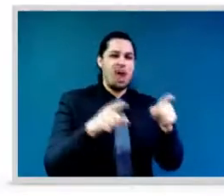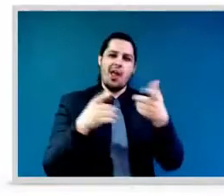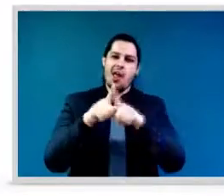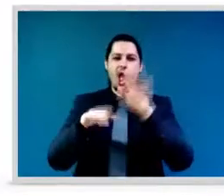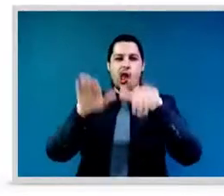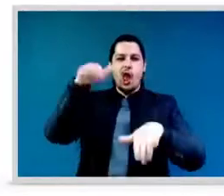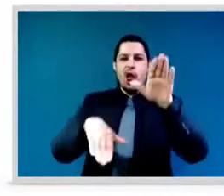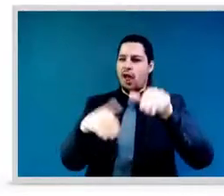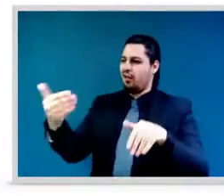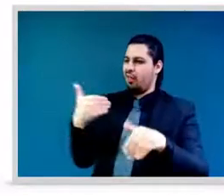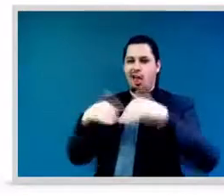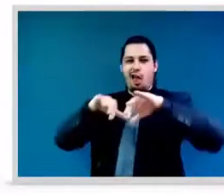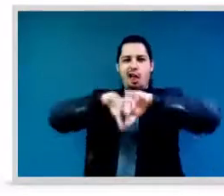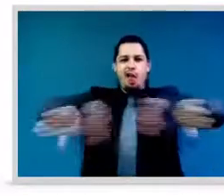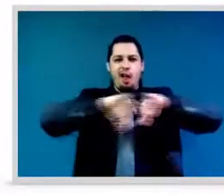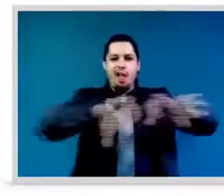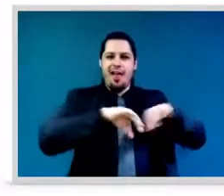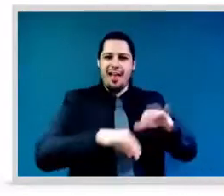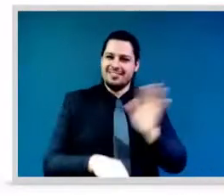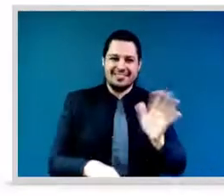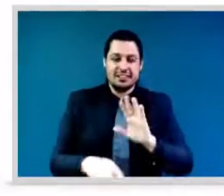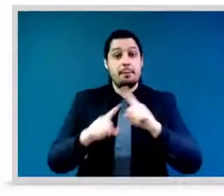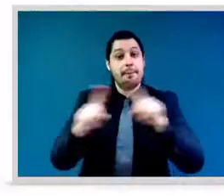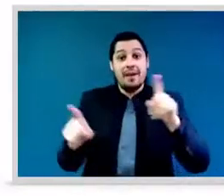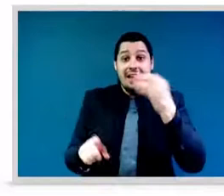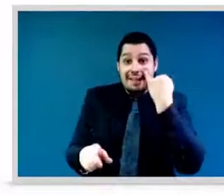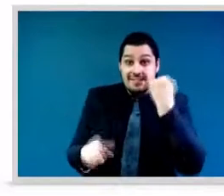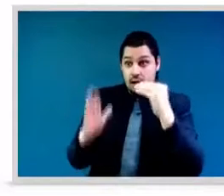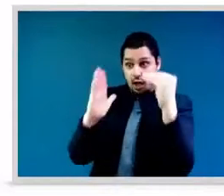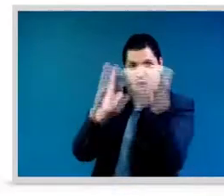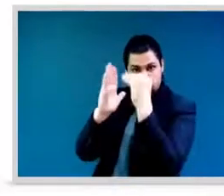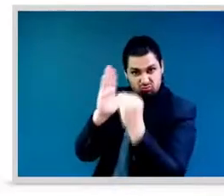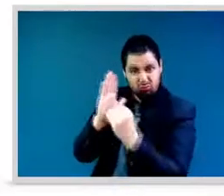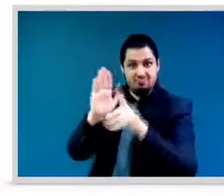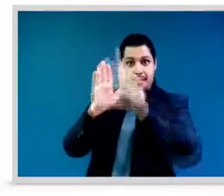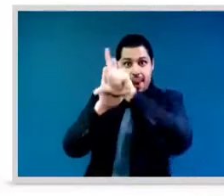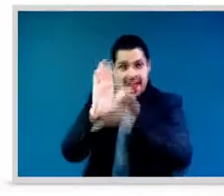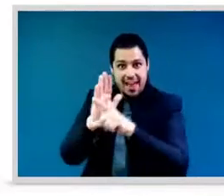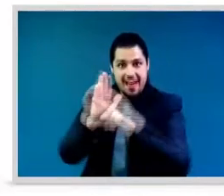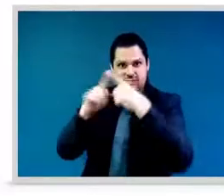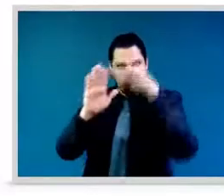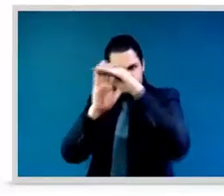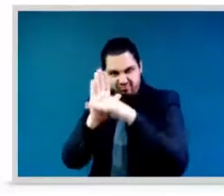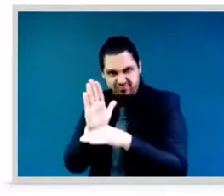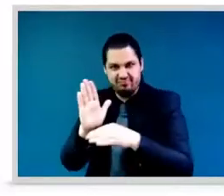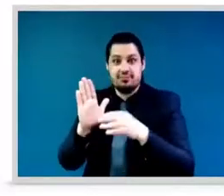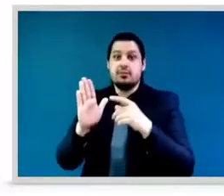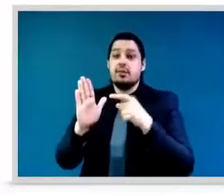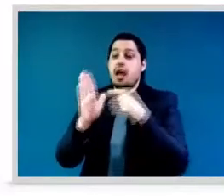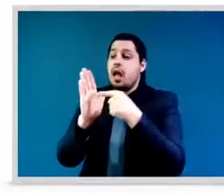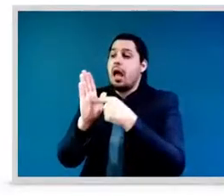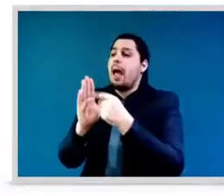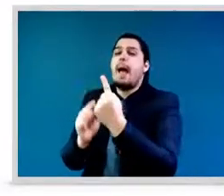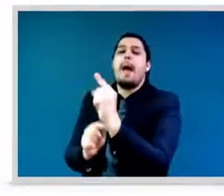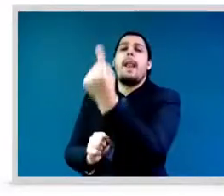they do not frankly look like the communities they represent. Every time I'm having a conversation with whoever